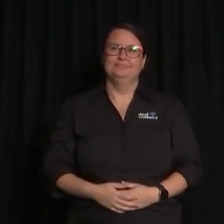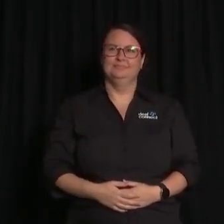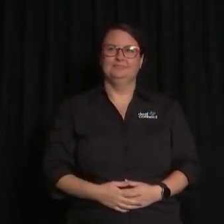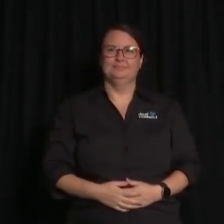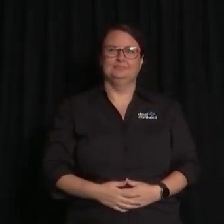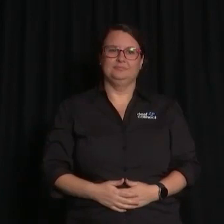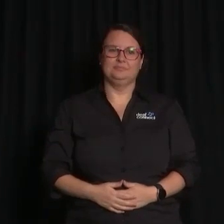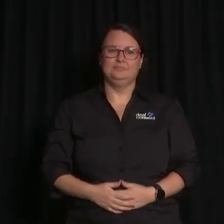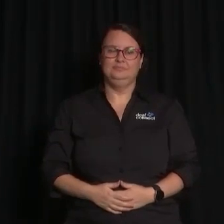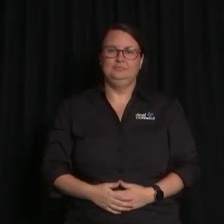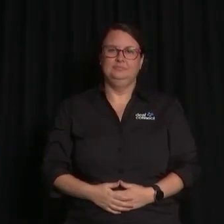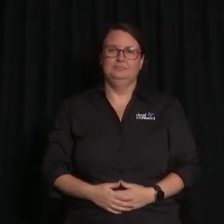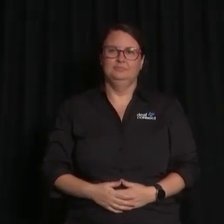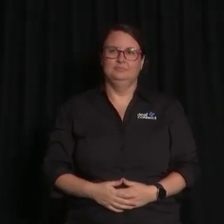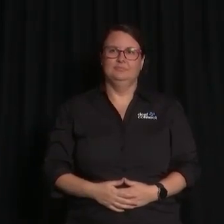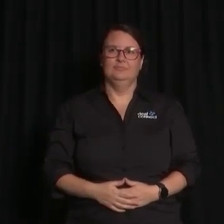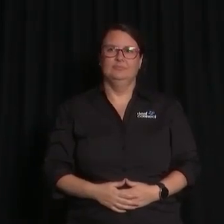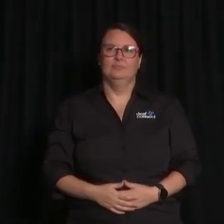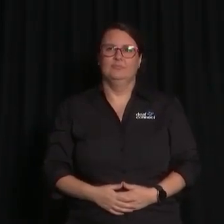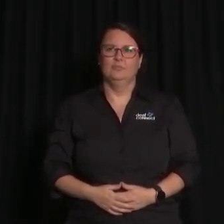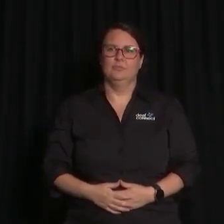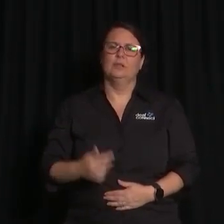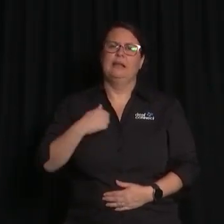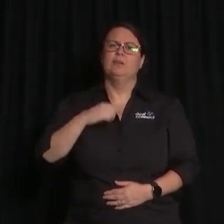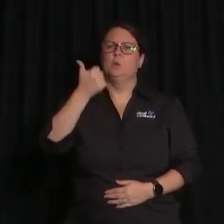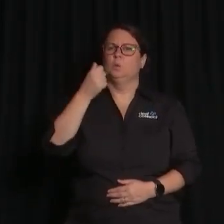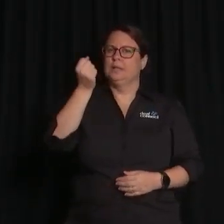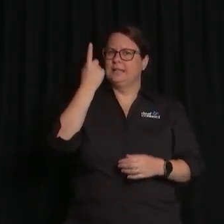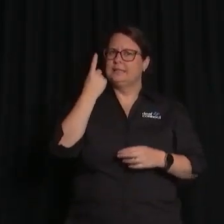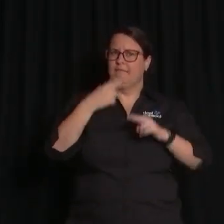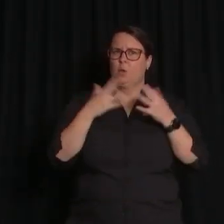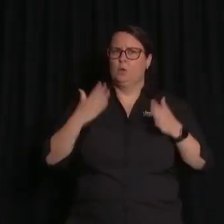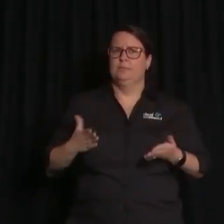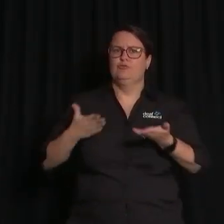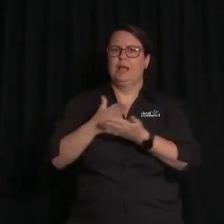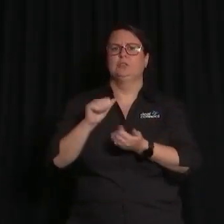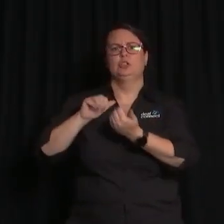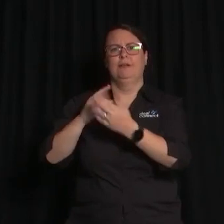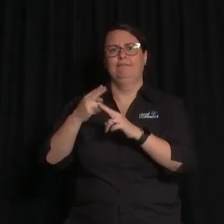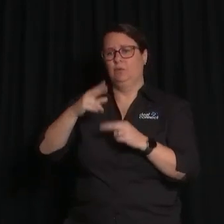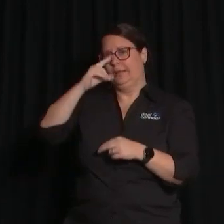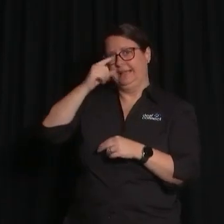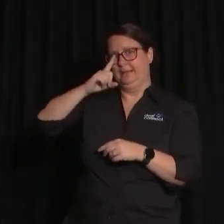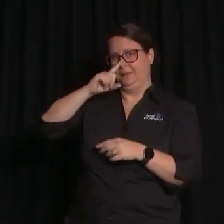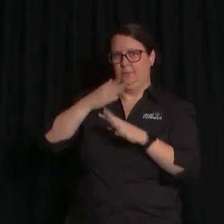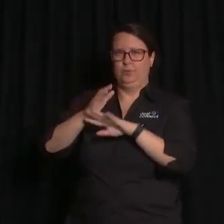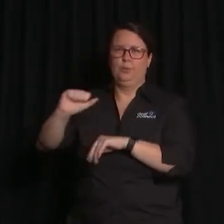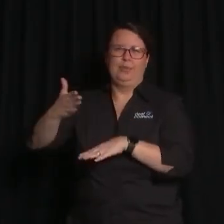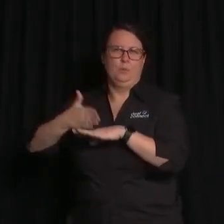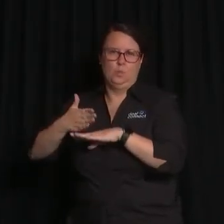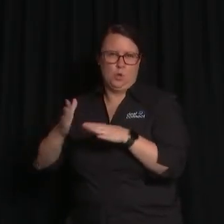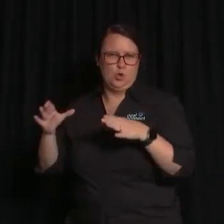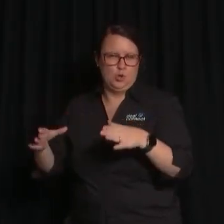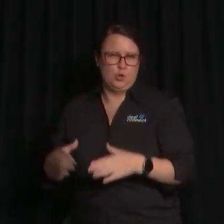So I've got a pretty good sense of many of the human rights challenges facing our younger generation. And this